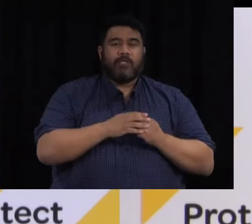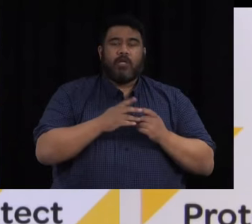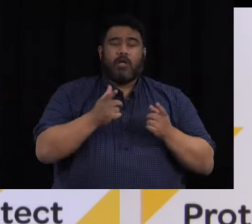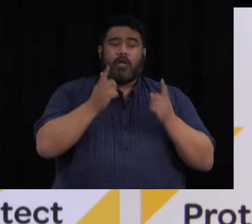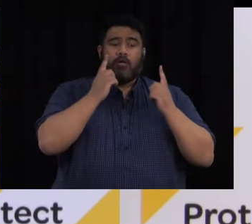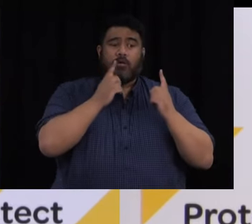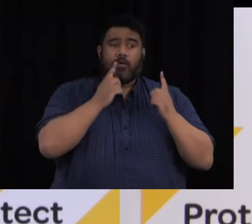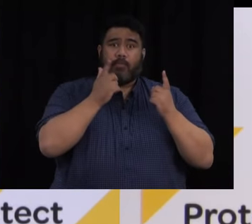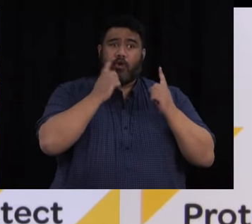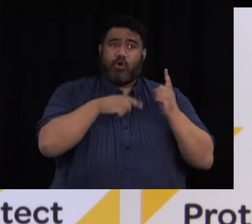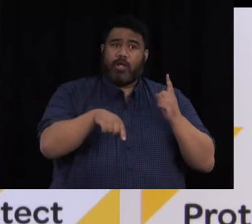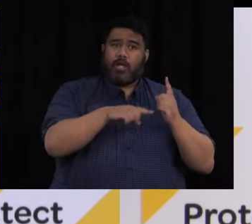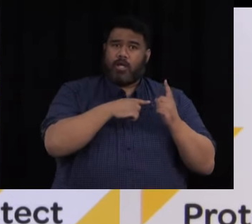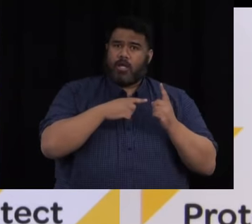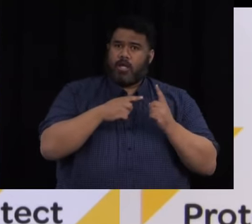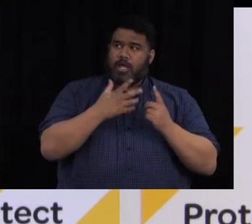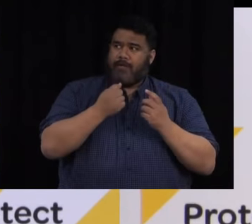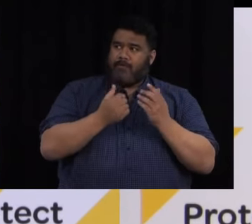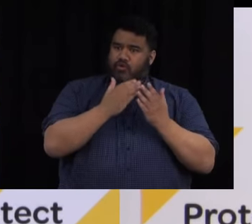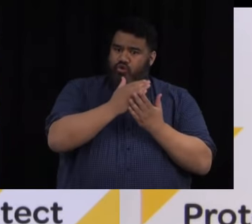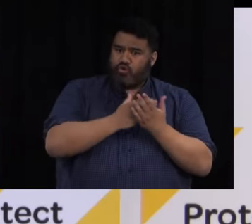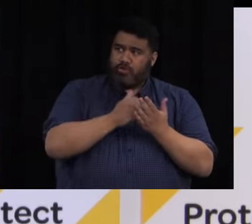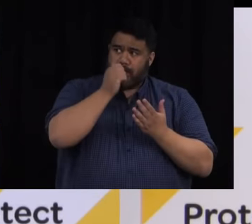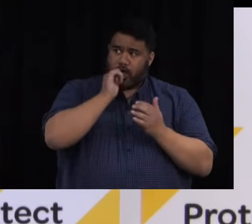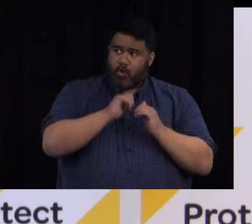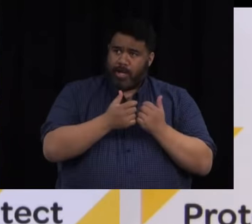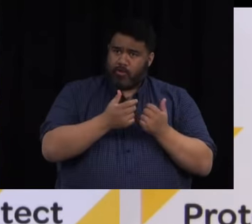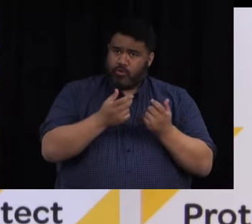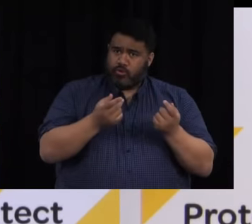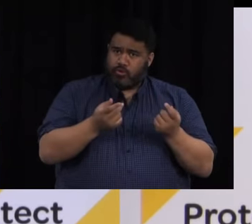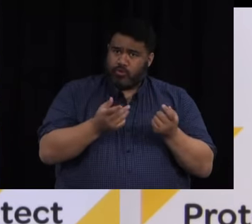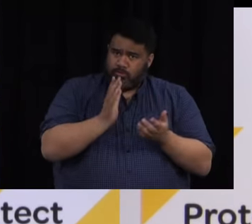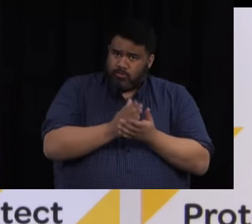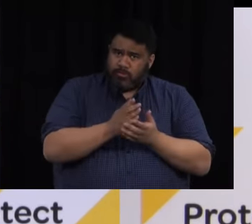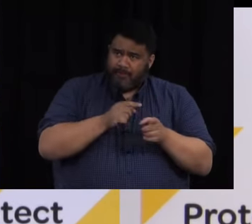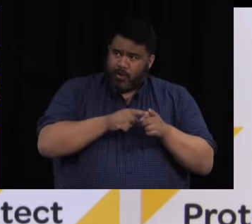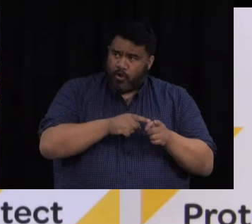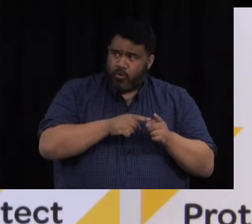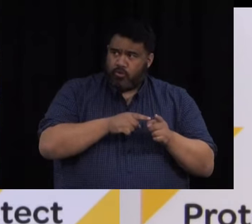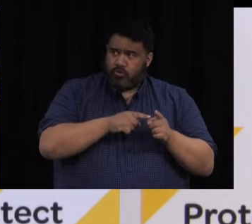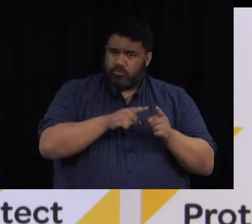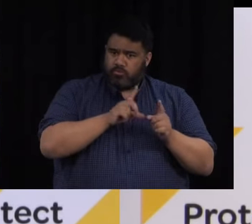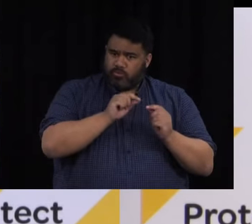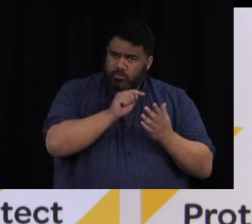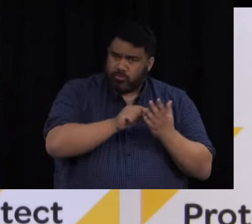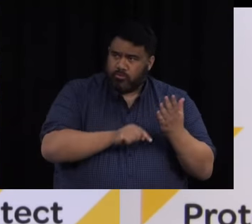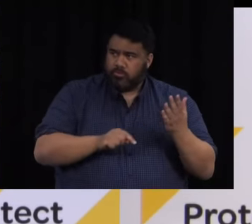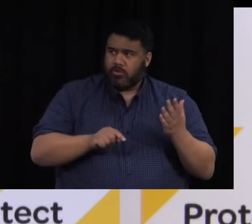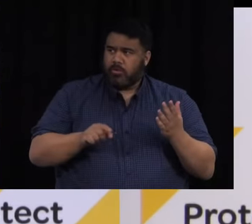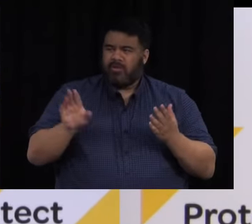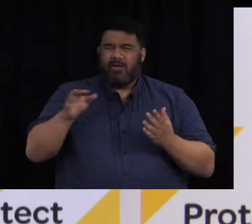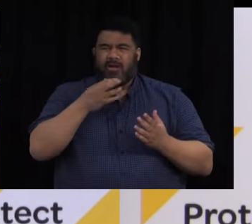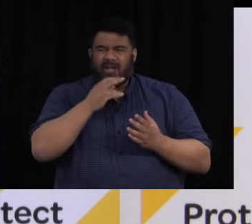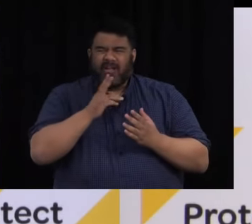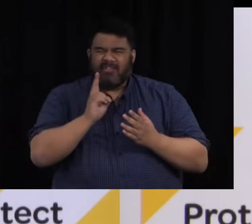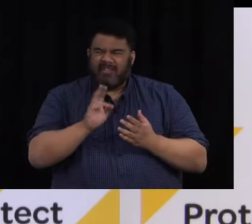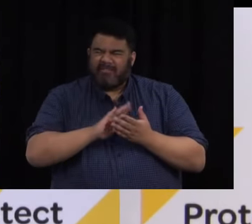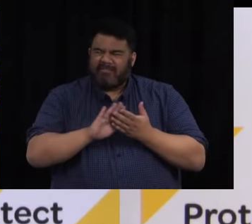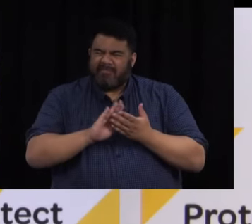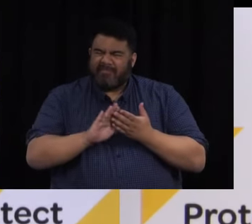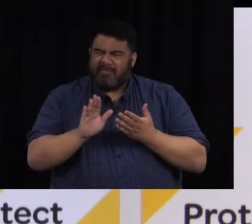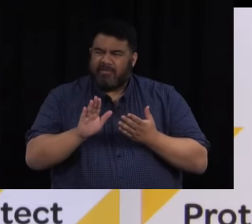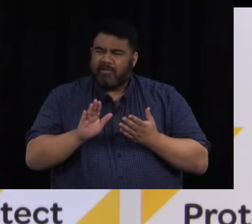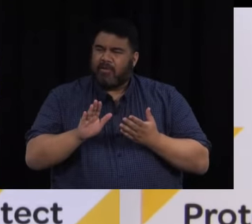implementing this properly? Sorry, run that one past me again. So how is the Minister of Health making